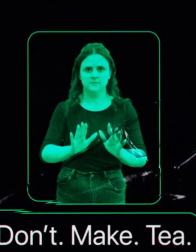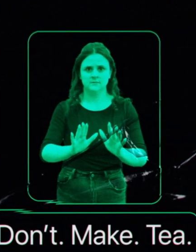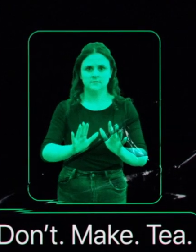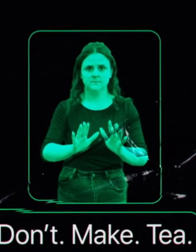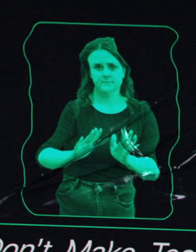tea. second last Take Thank